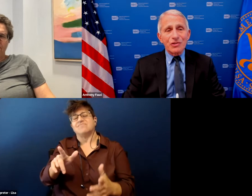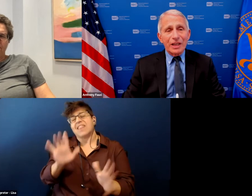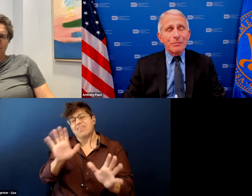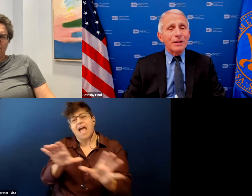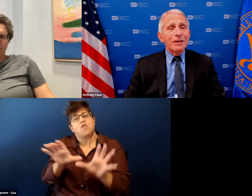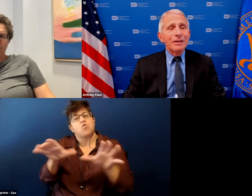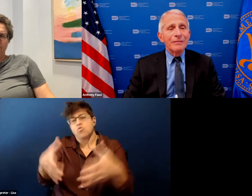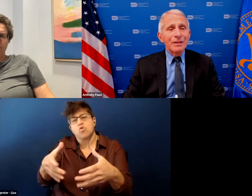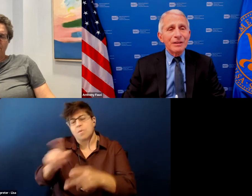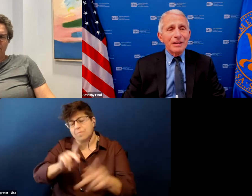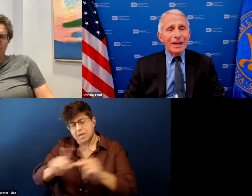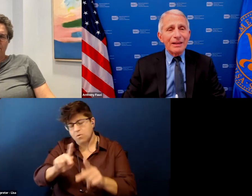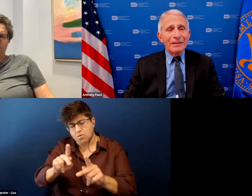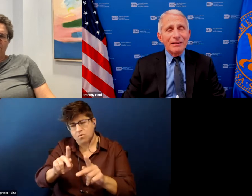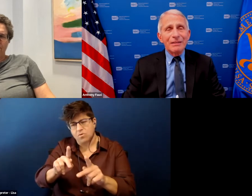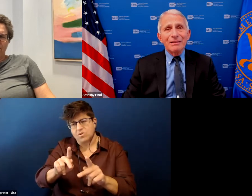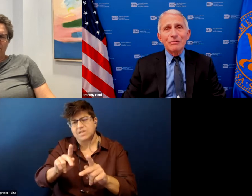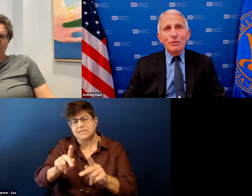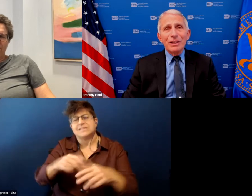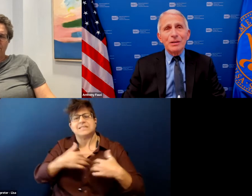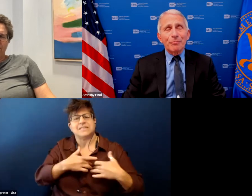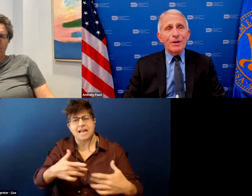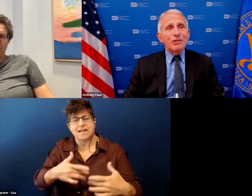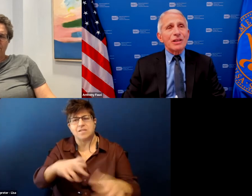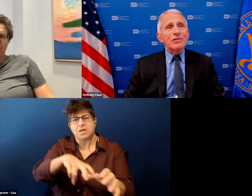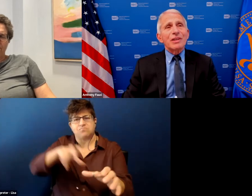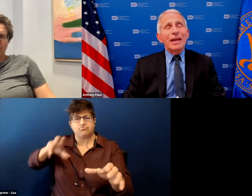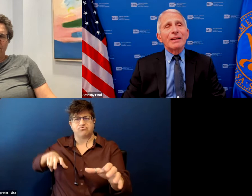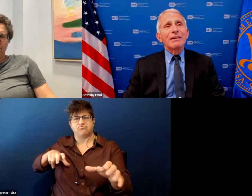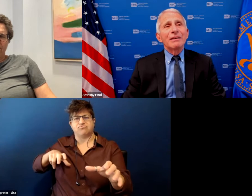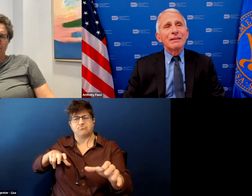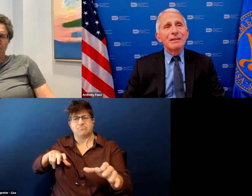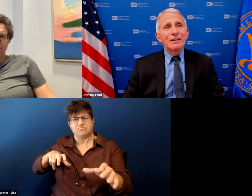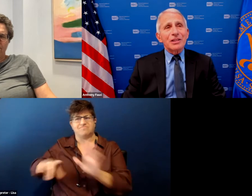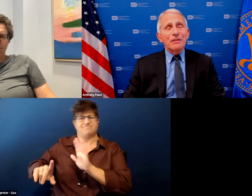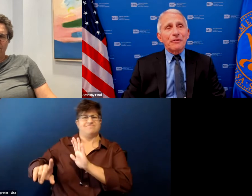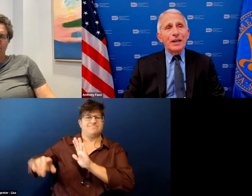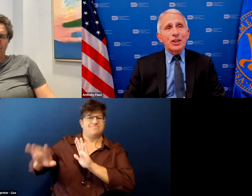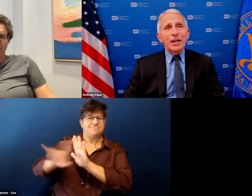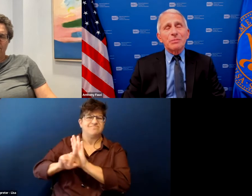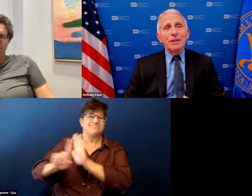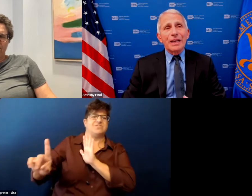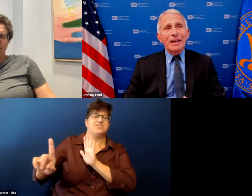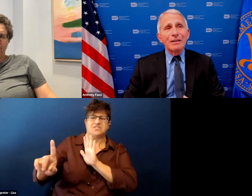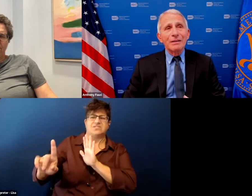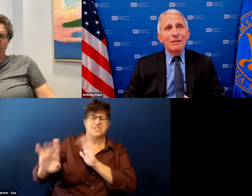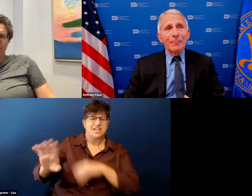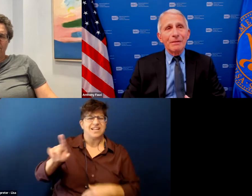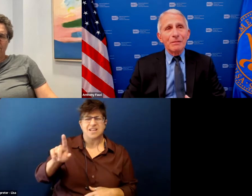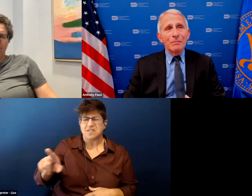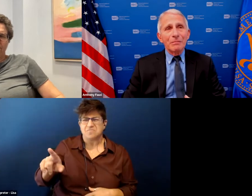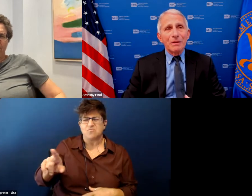of the stigma and really the prejudice and disenfranchisement that